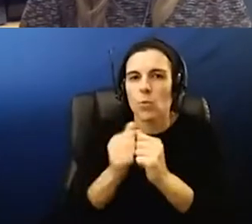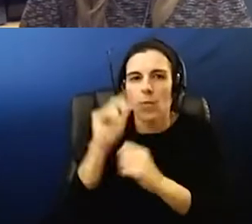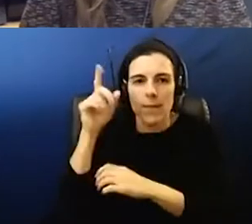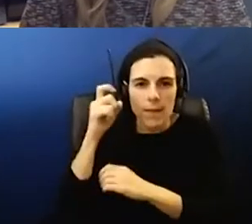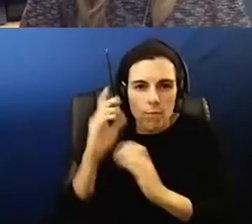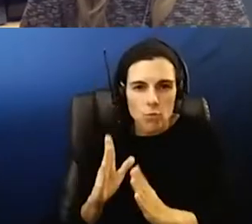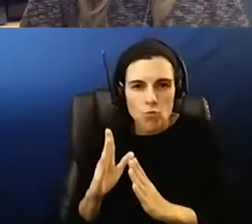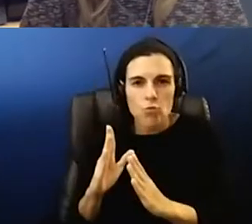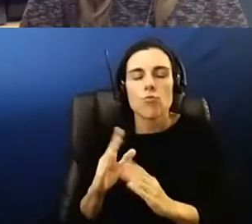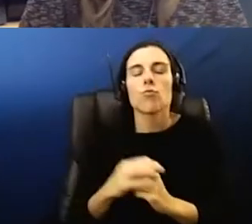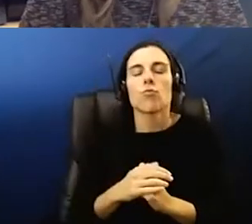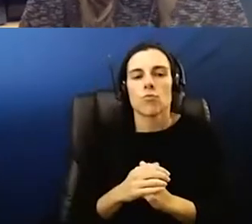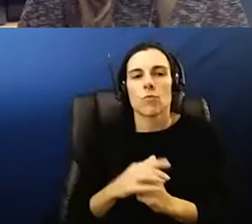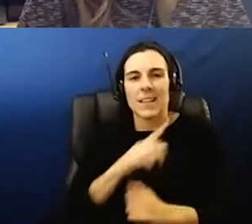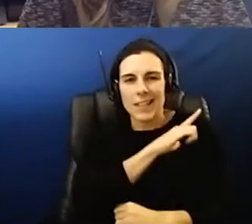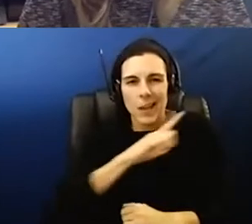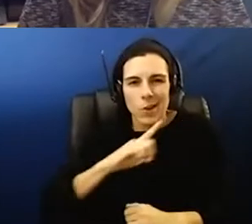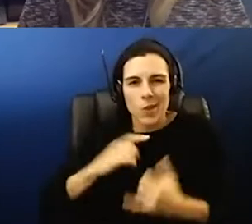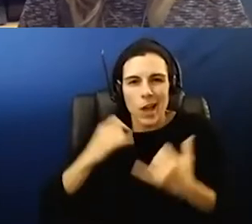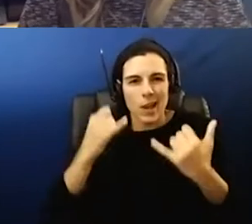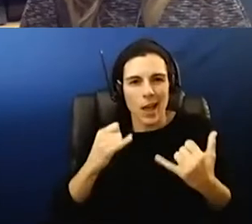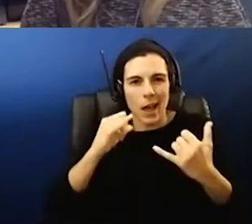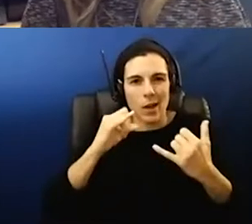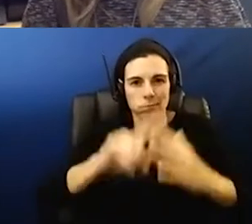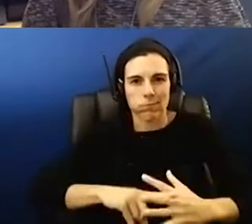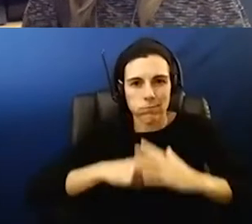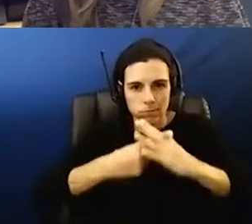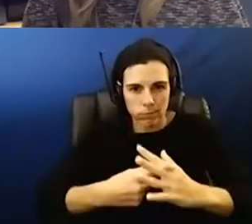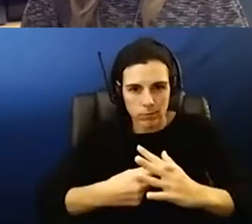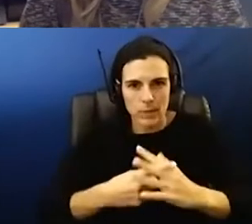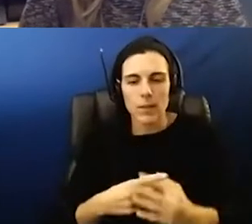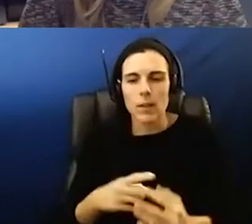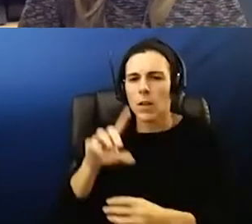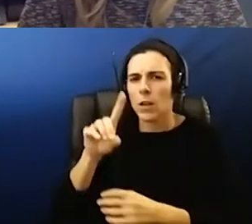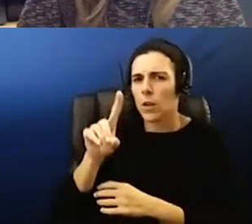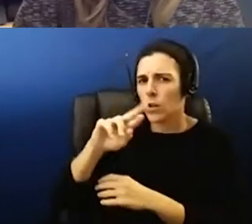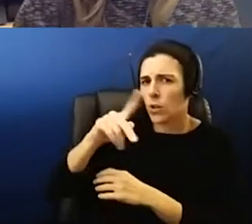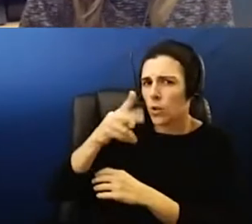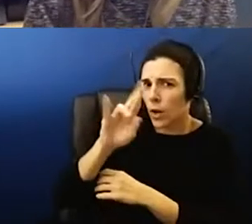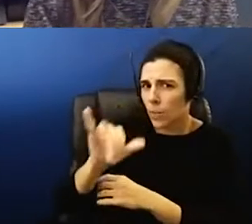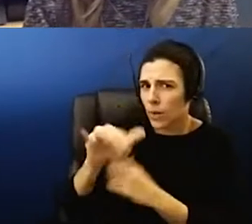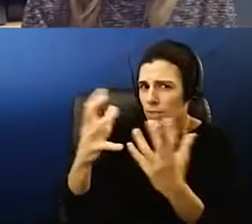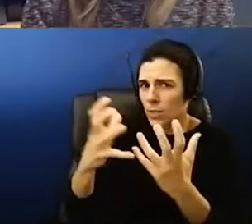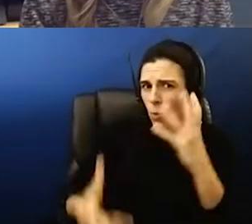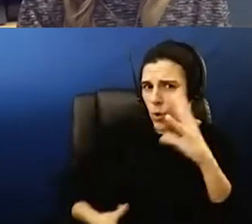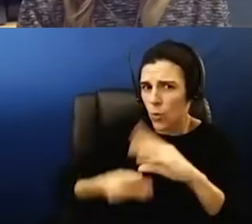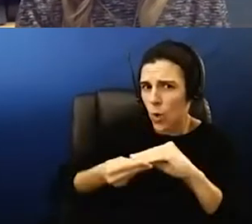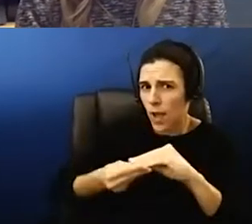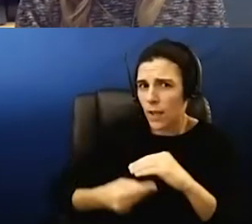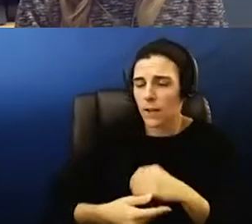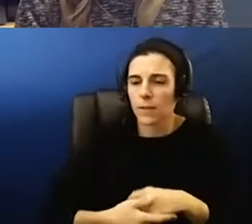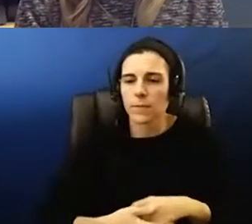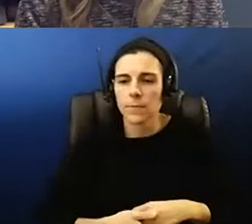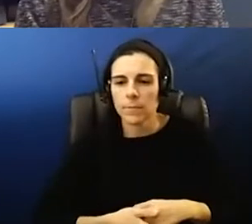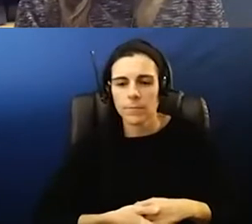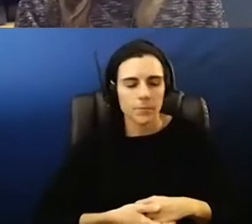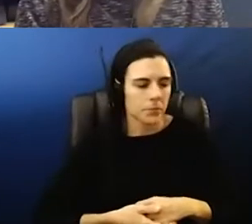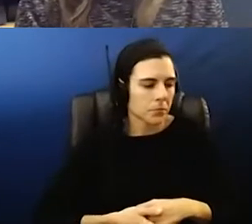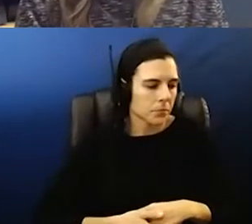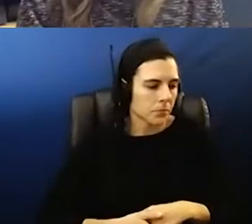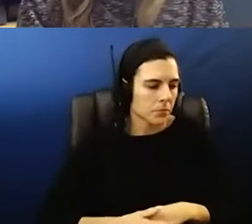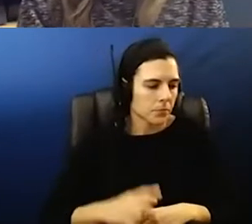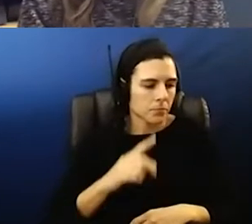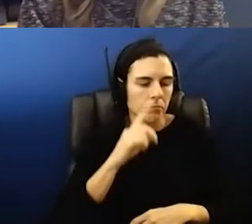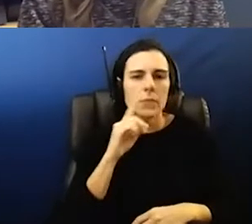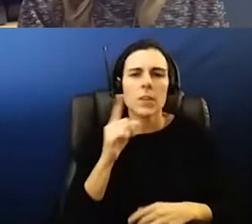texas legislature is is now in session um dr presley is there anything else to add to that one no i think you covered it